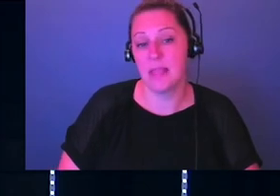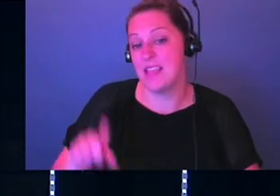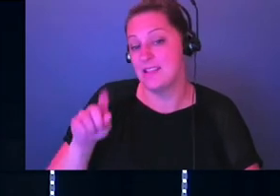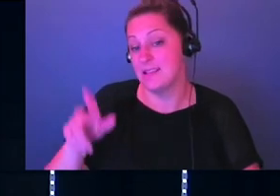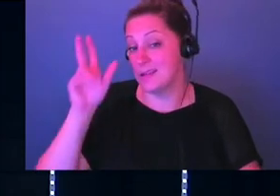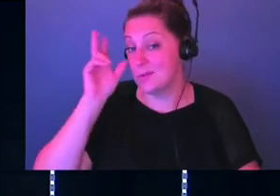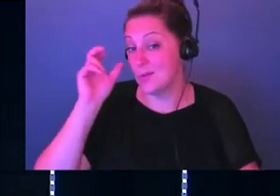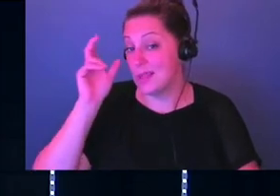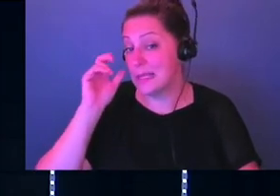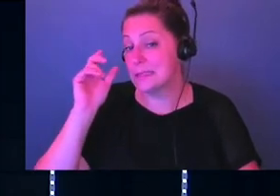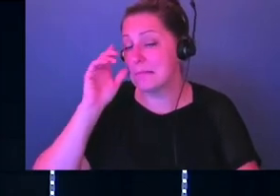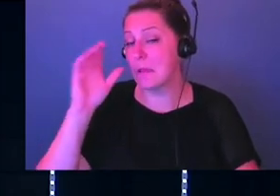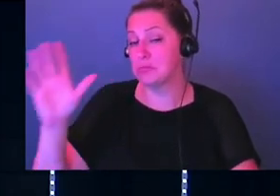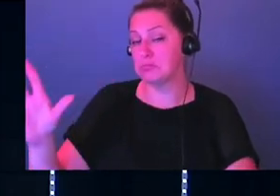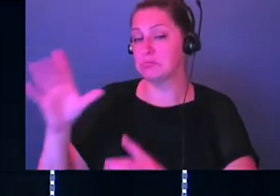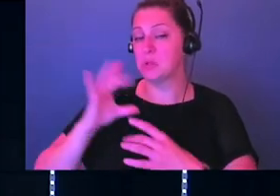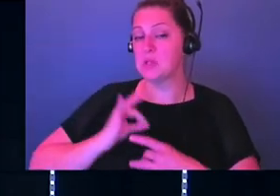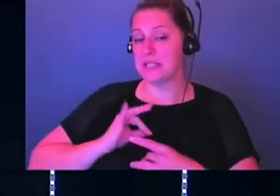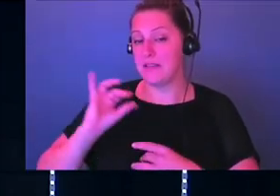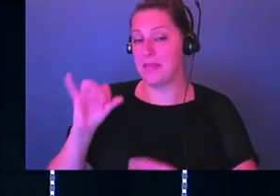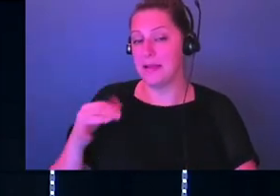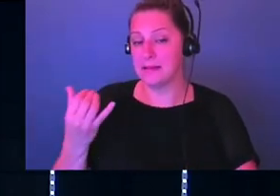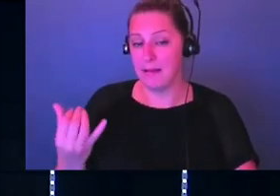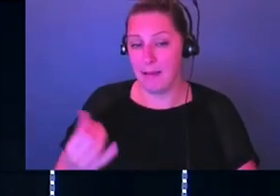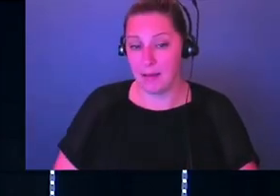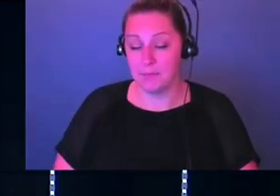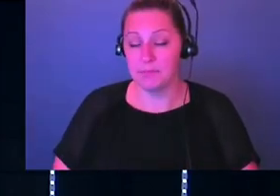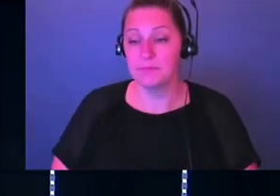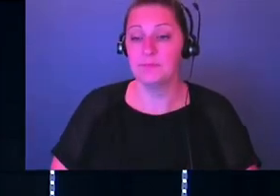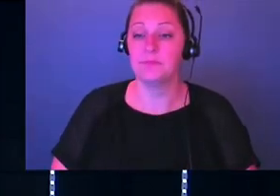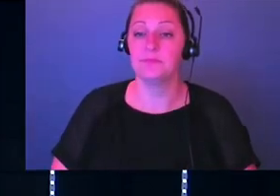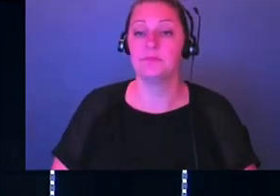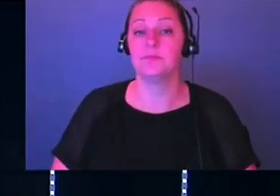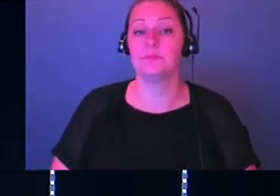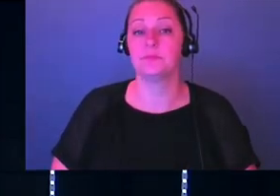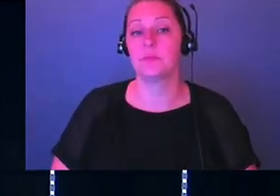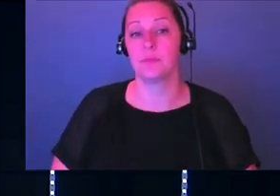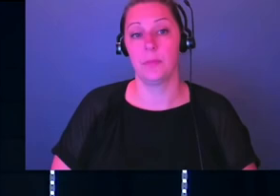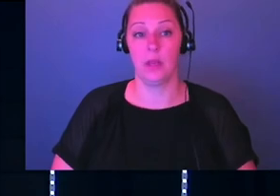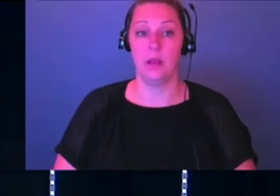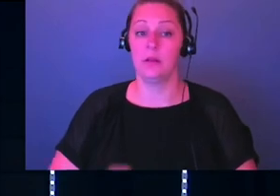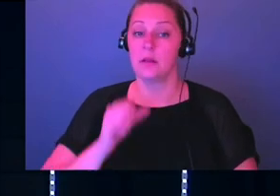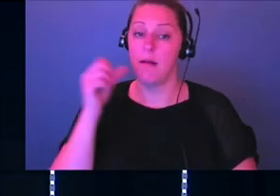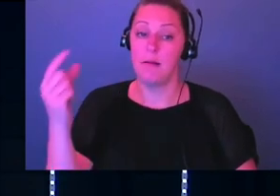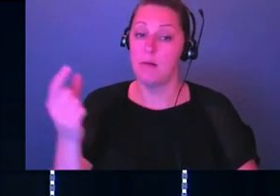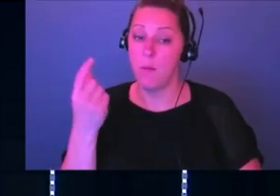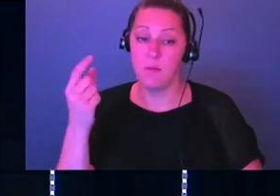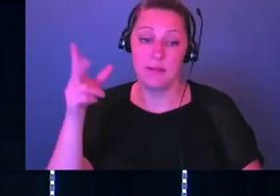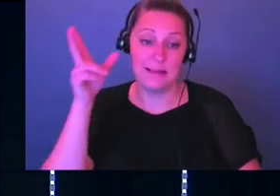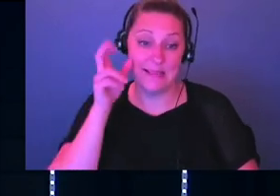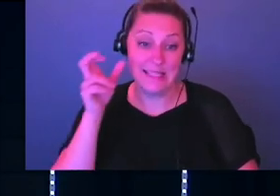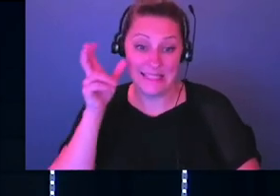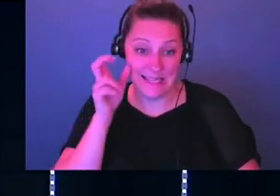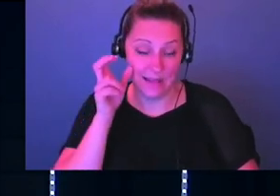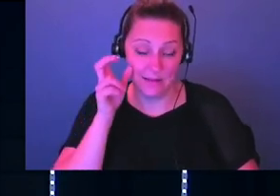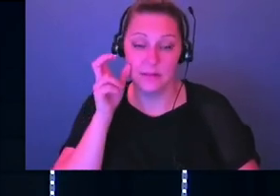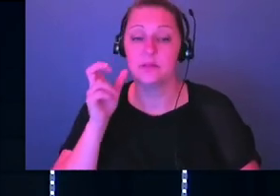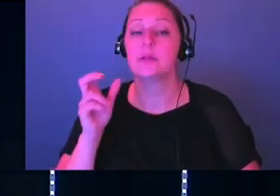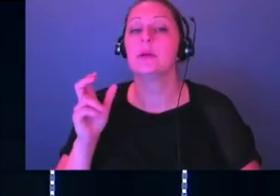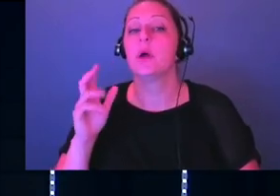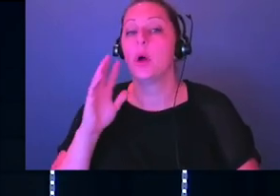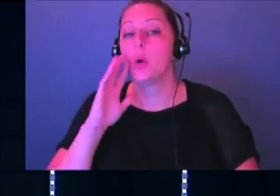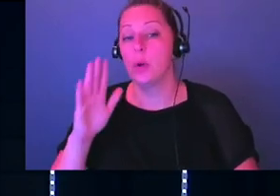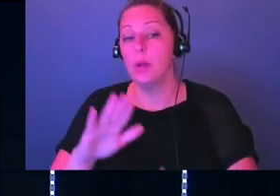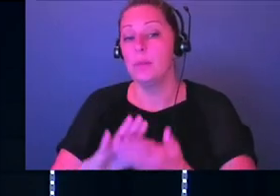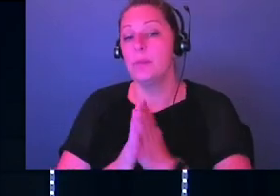and receive that today. And again, I think the overall goal is not to stay in that spot of just listening. Eventually, I think the goal is to get us again to a